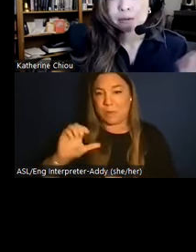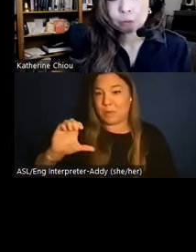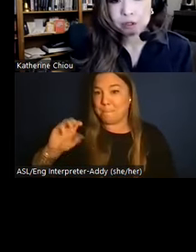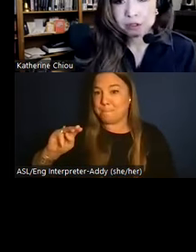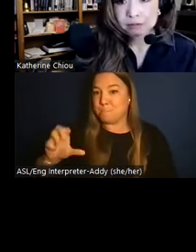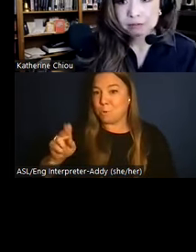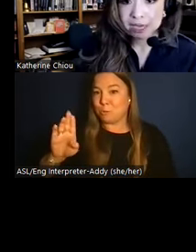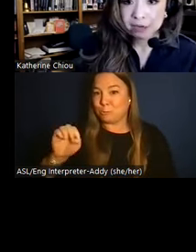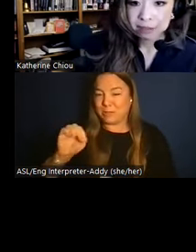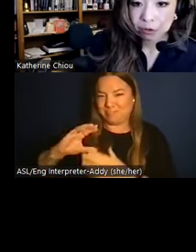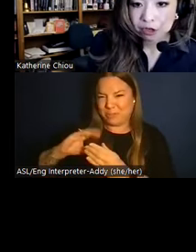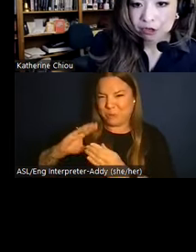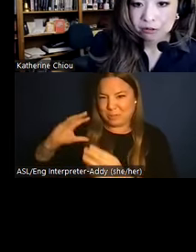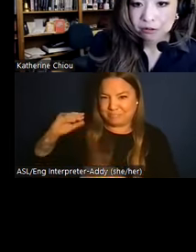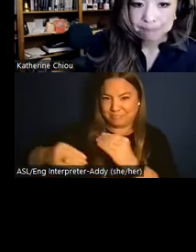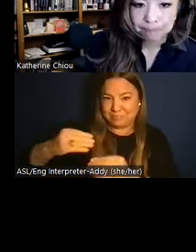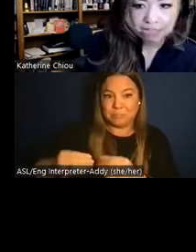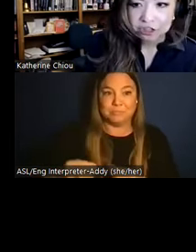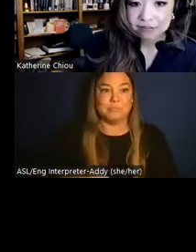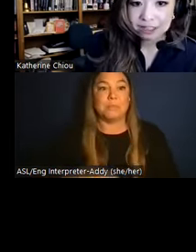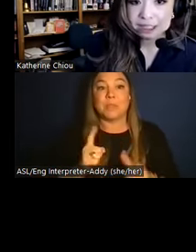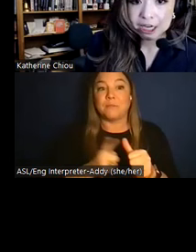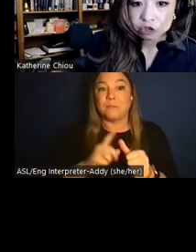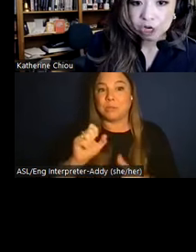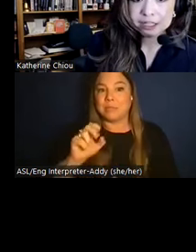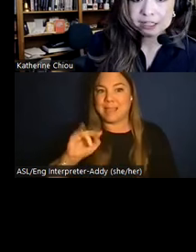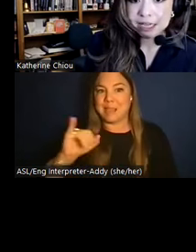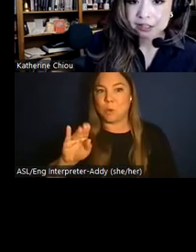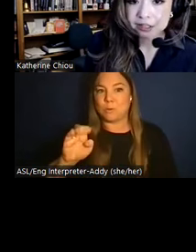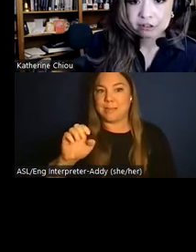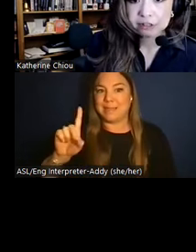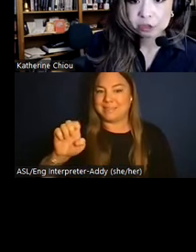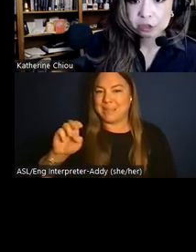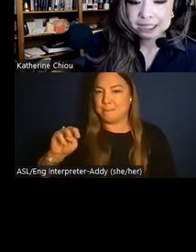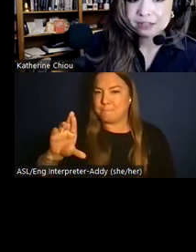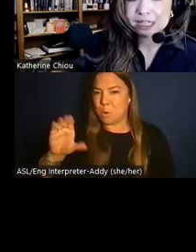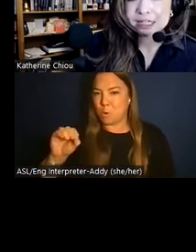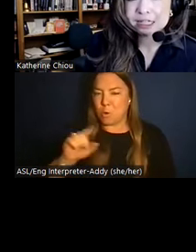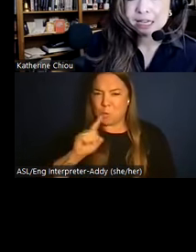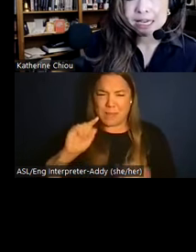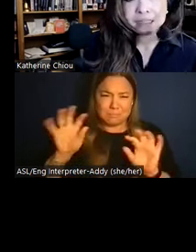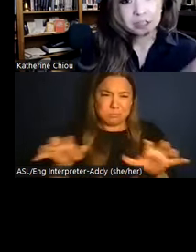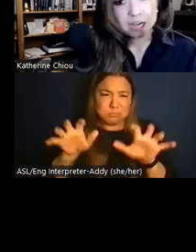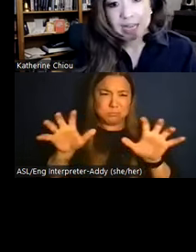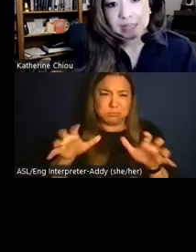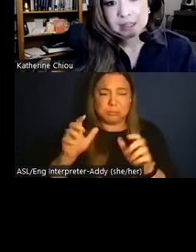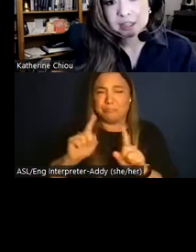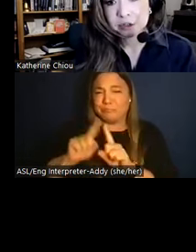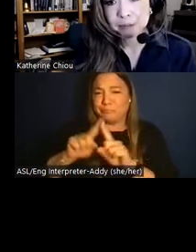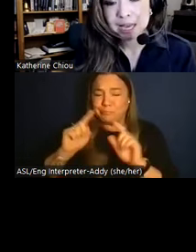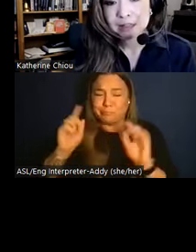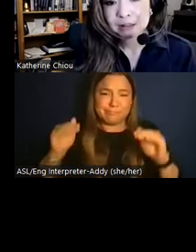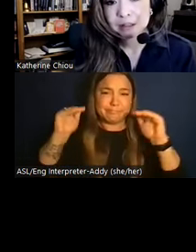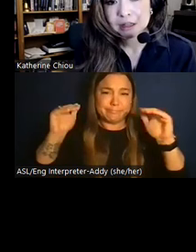neighboring worlds, San Jose de Moro, a bastion of elite extravagance and sacred ritual activities, and on the other hand,